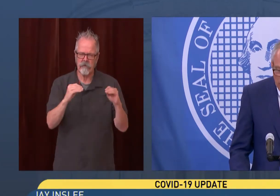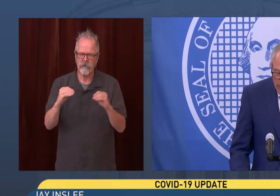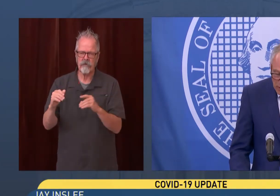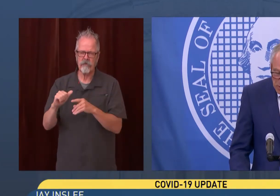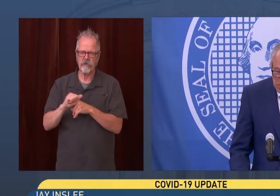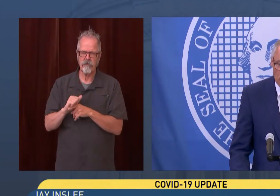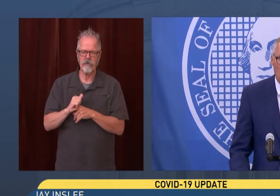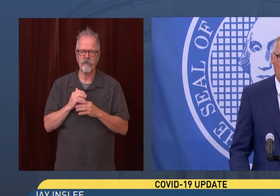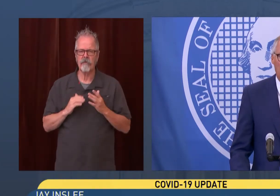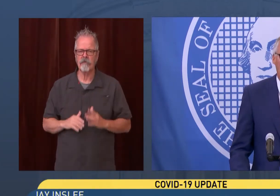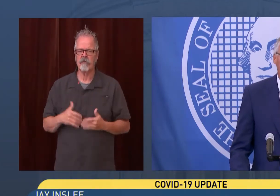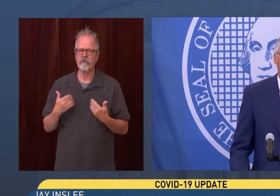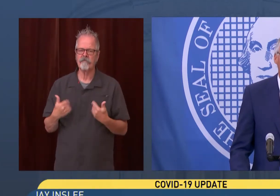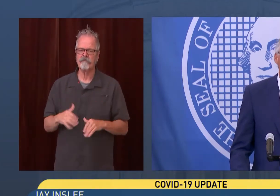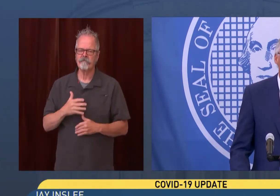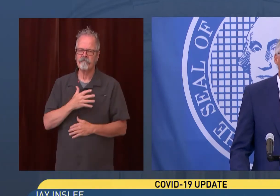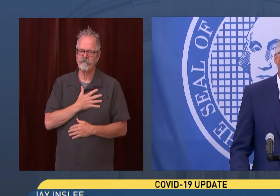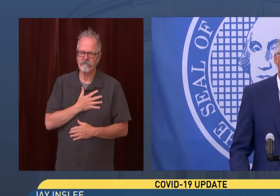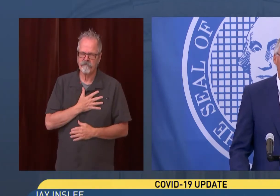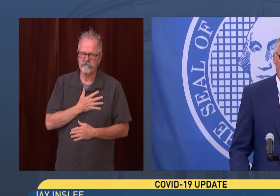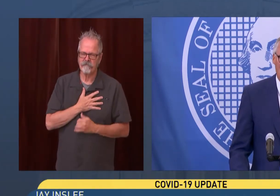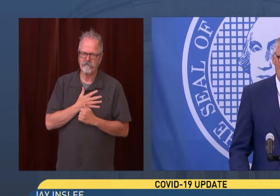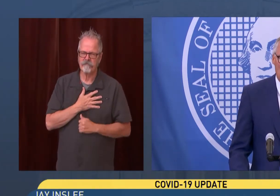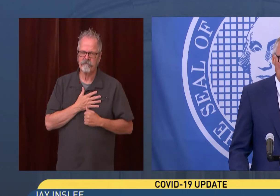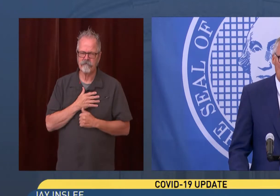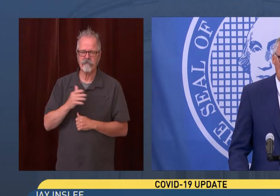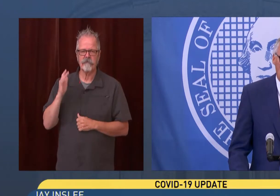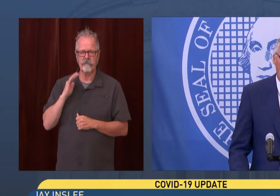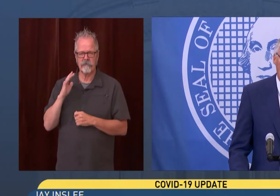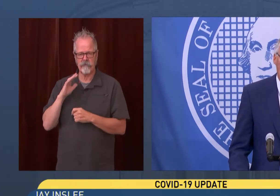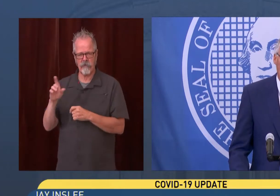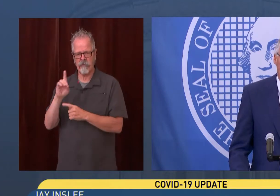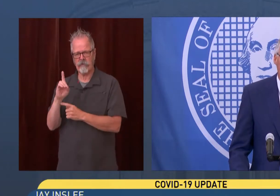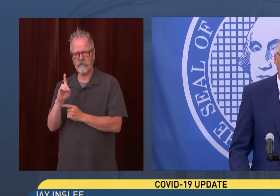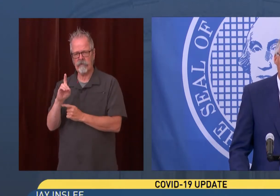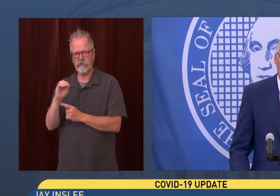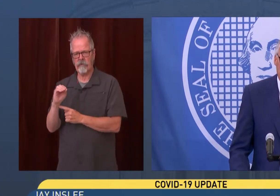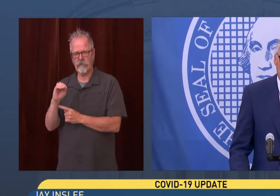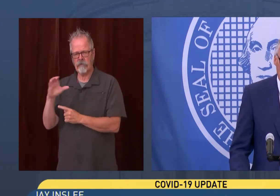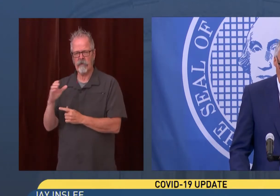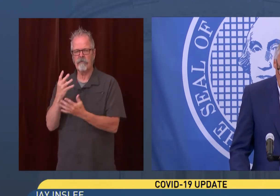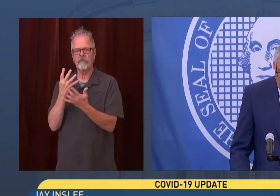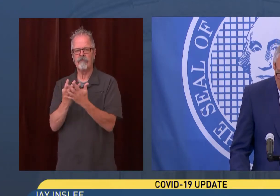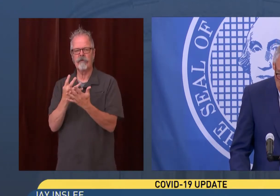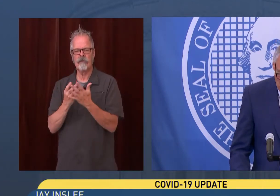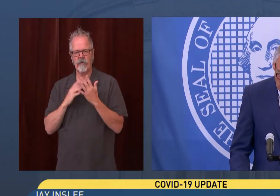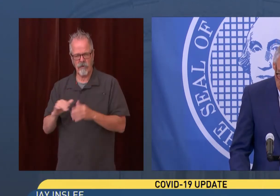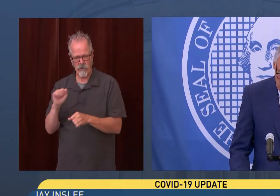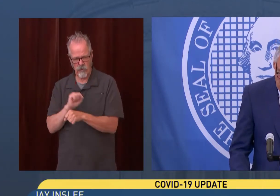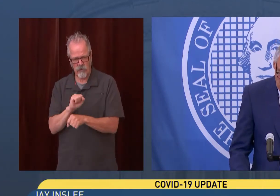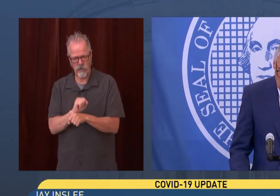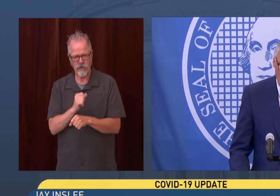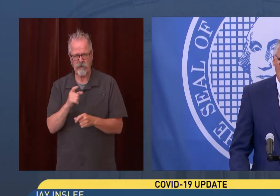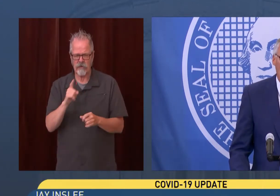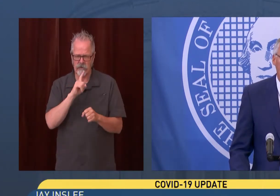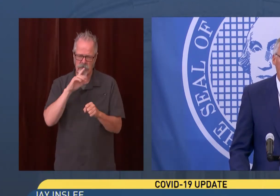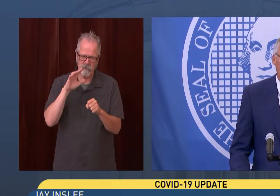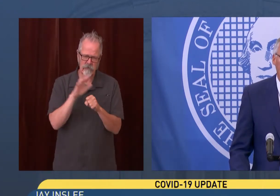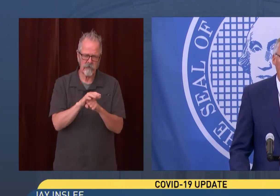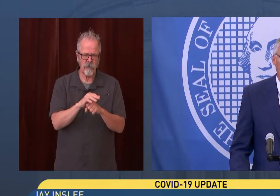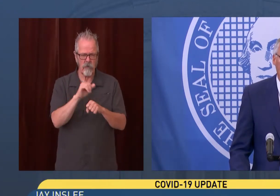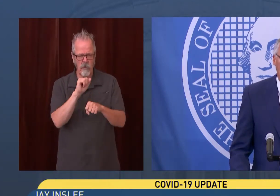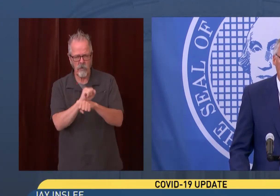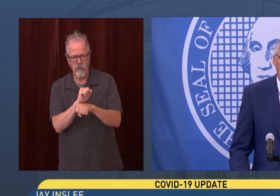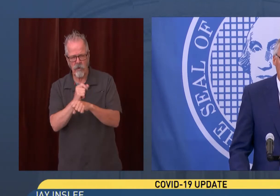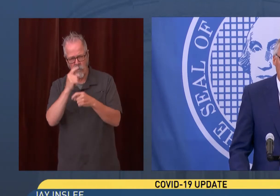Department of Corrections employee whose entire career was committed to law enforcement. Our hearts are with the